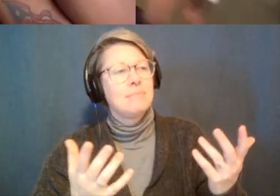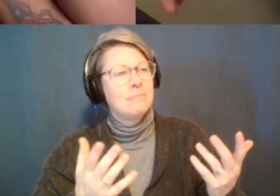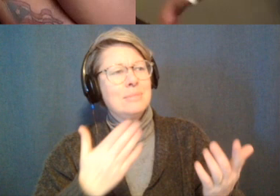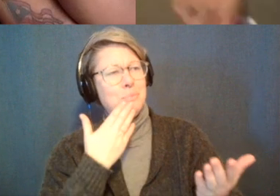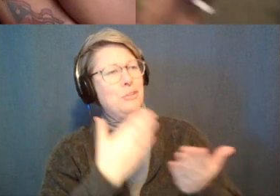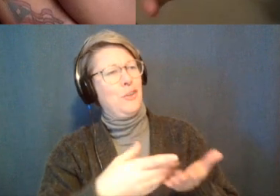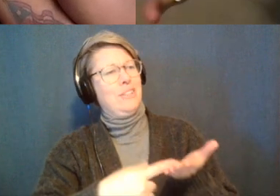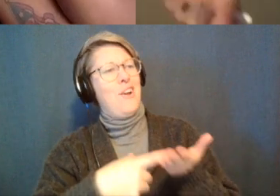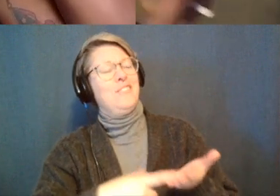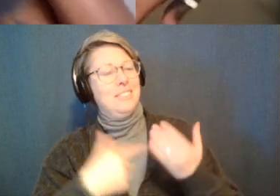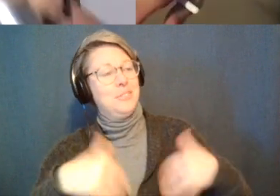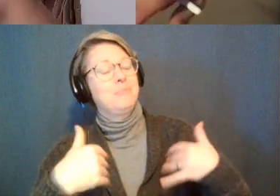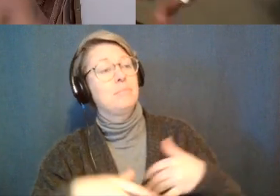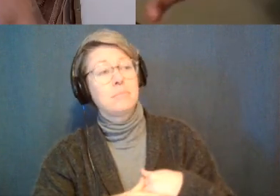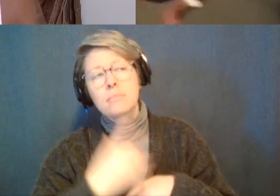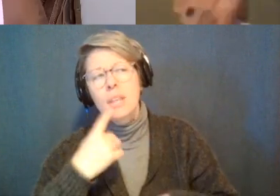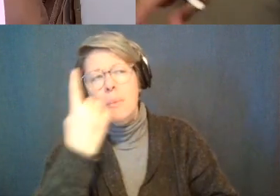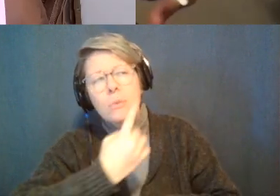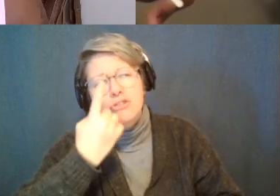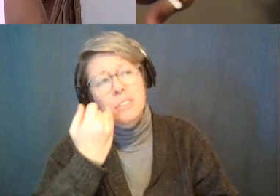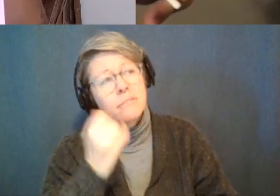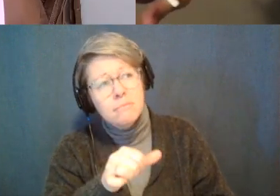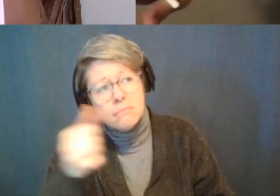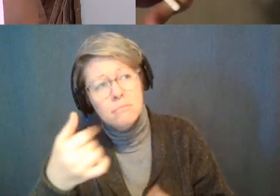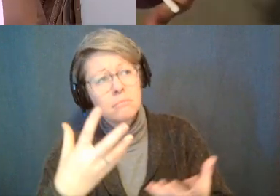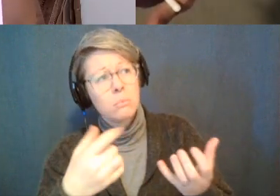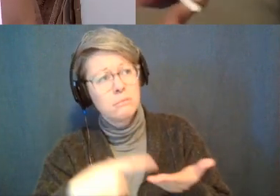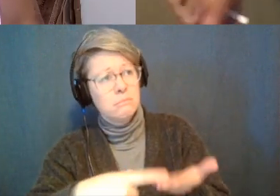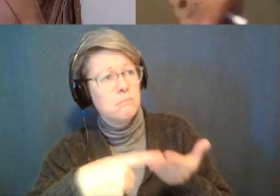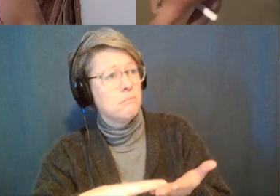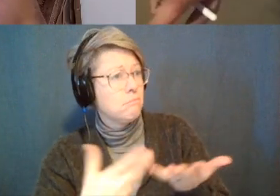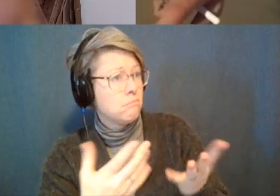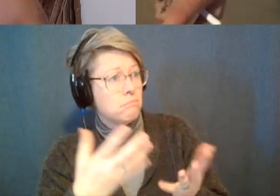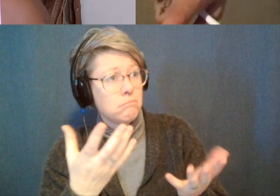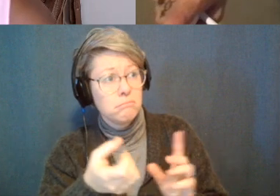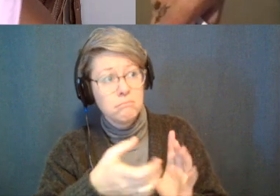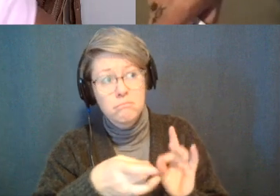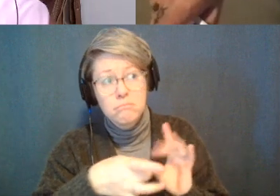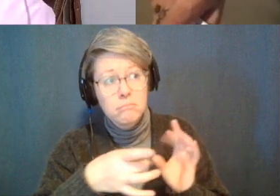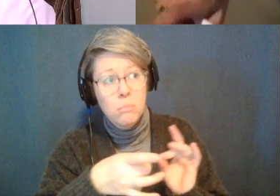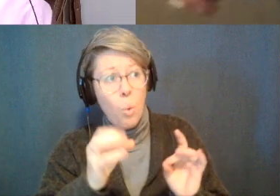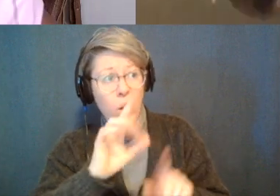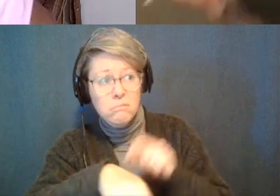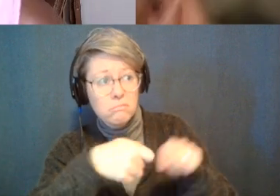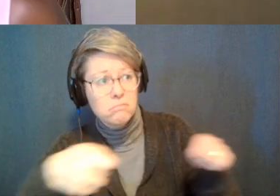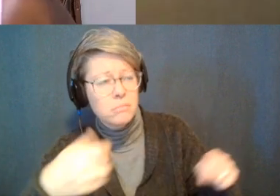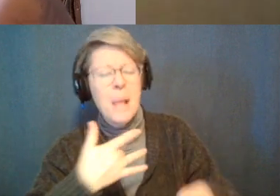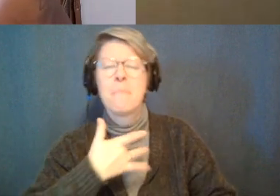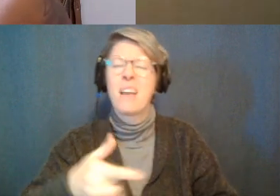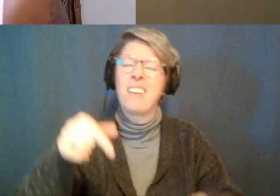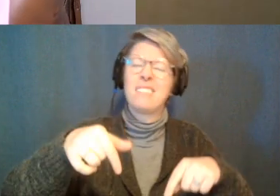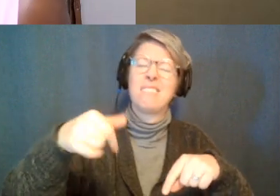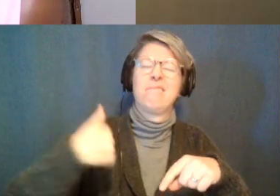conversation i'm i'm wondering if there's anything else that you really want to get out before we wrap it up i like to keep these like